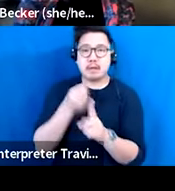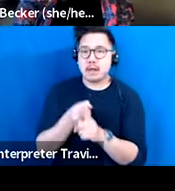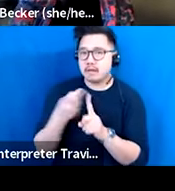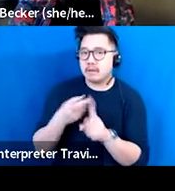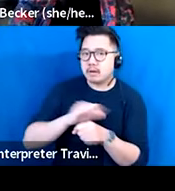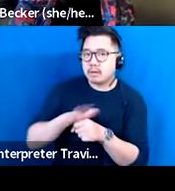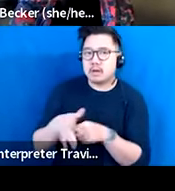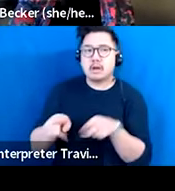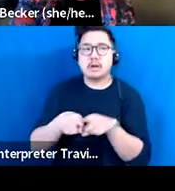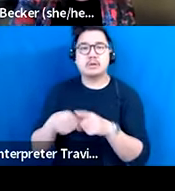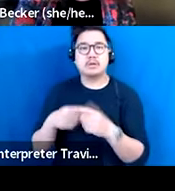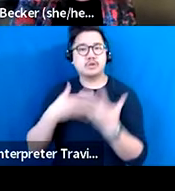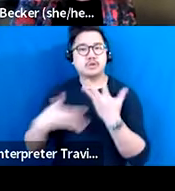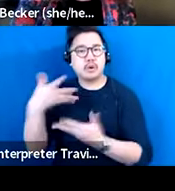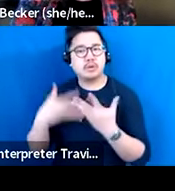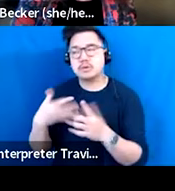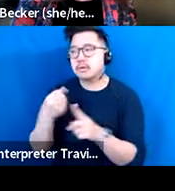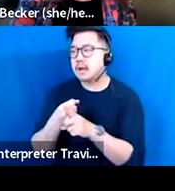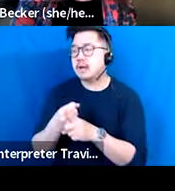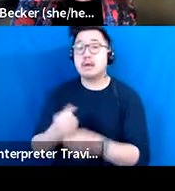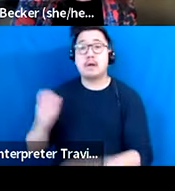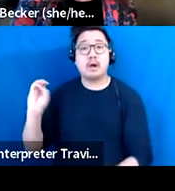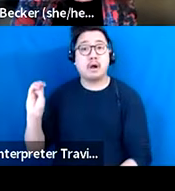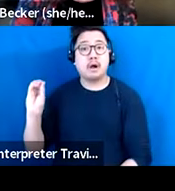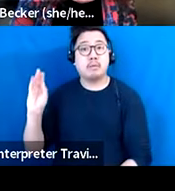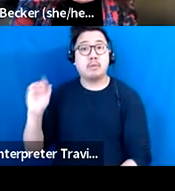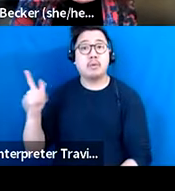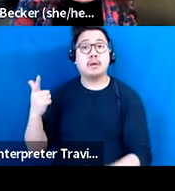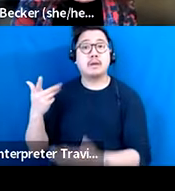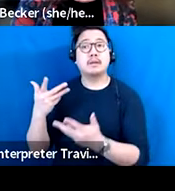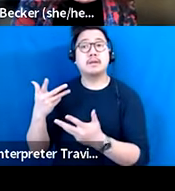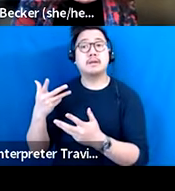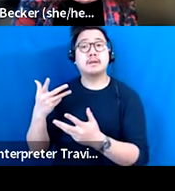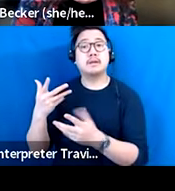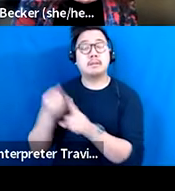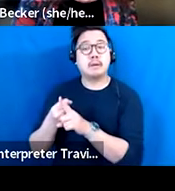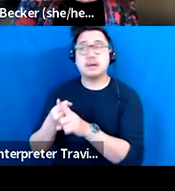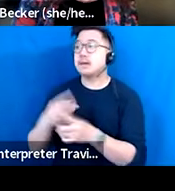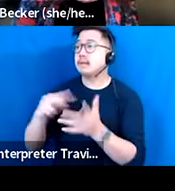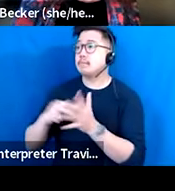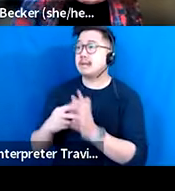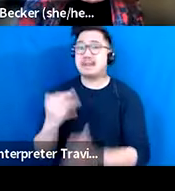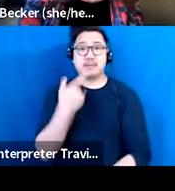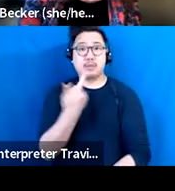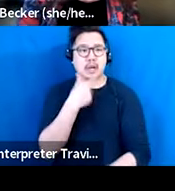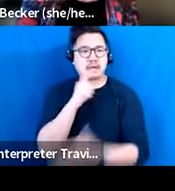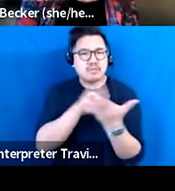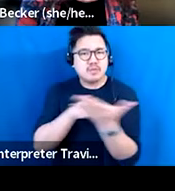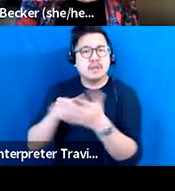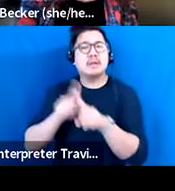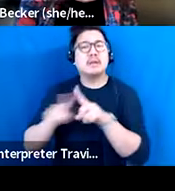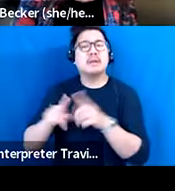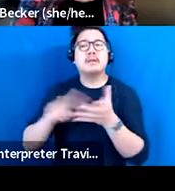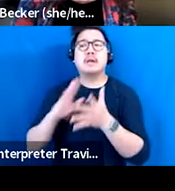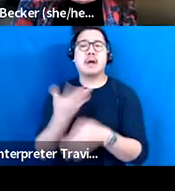moral impacts, that we will continue to spin our wheels, and then we're going to miss the point. And the point, I think,